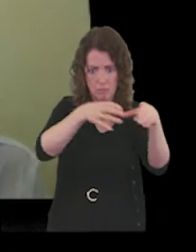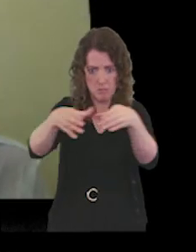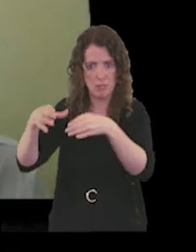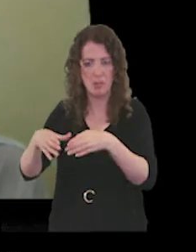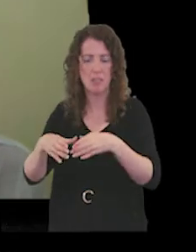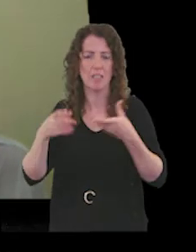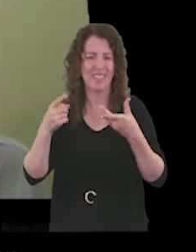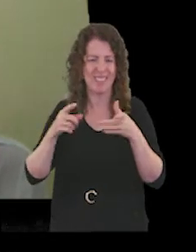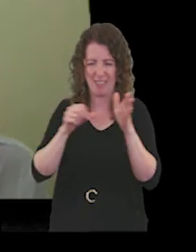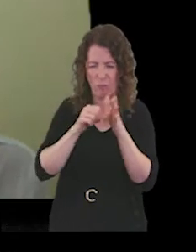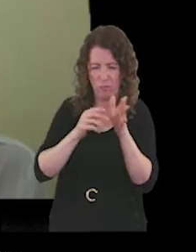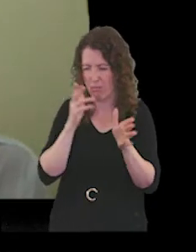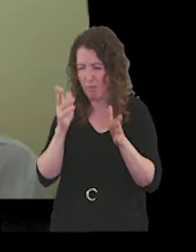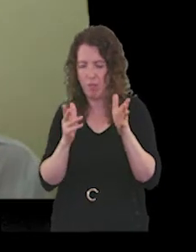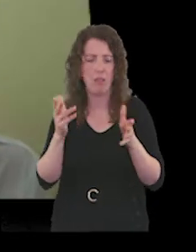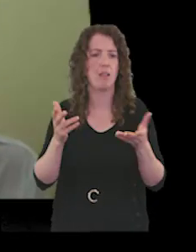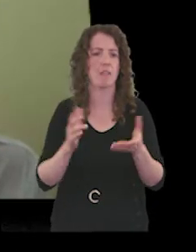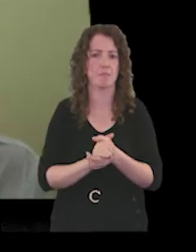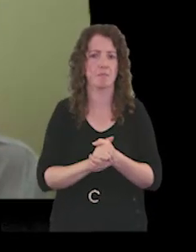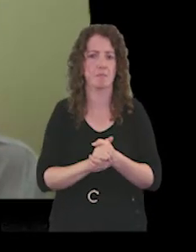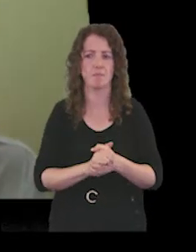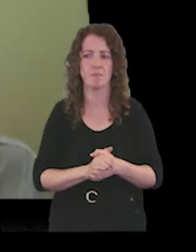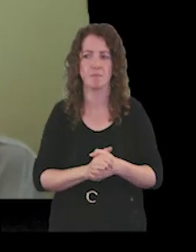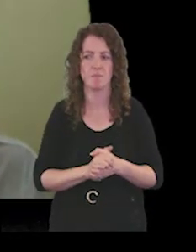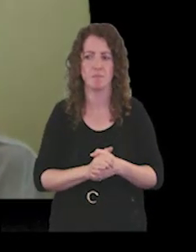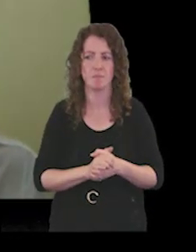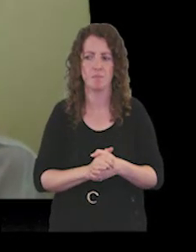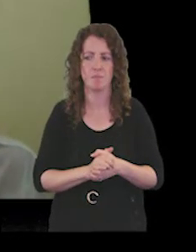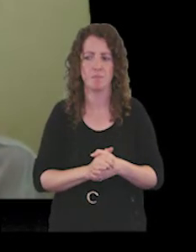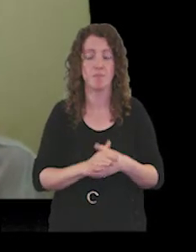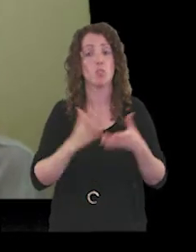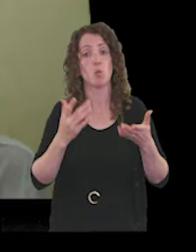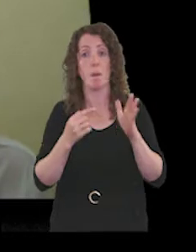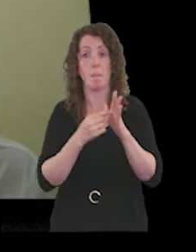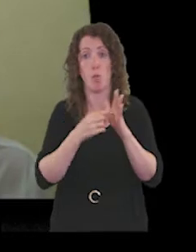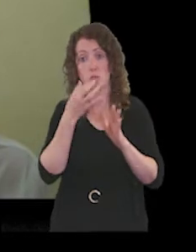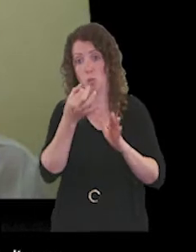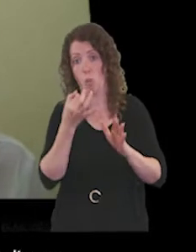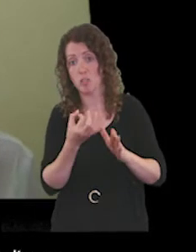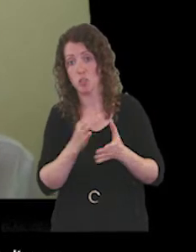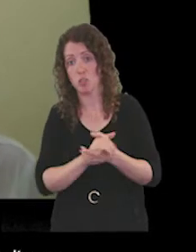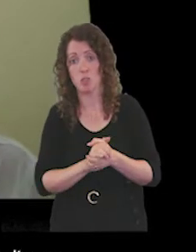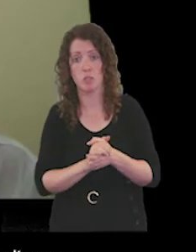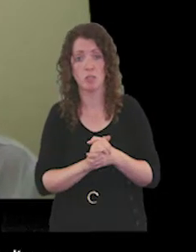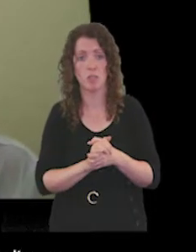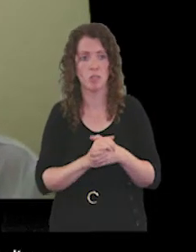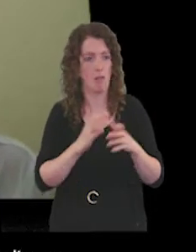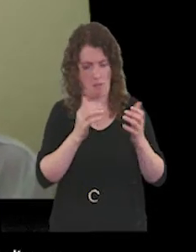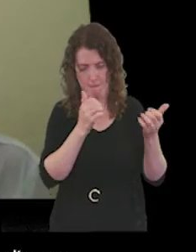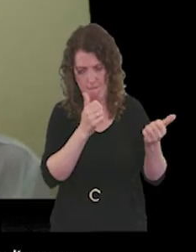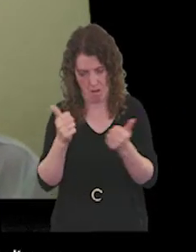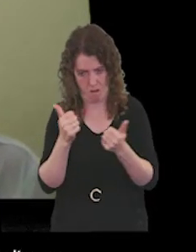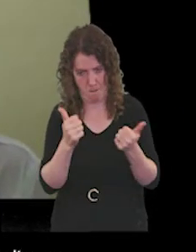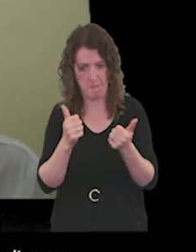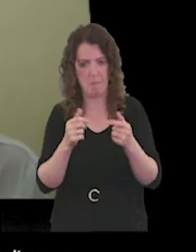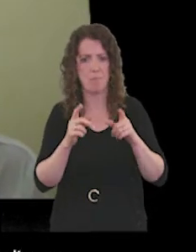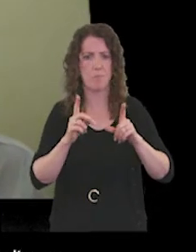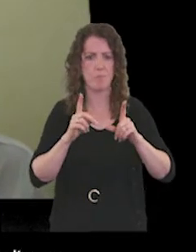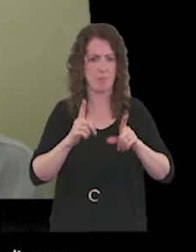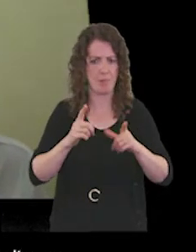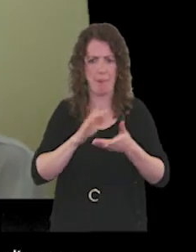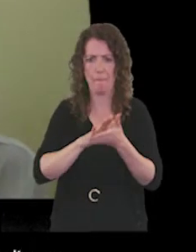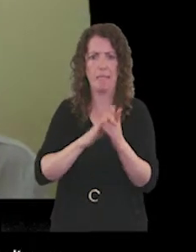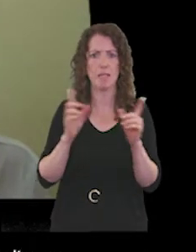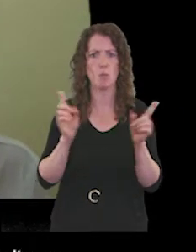to navigate it so the important question is so okay so that's fine but what what does it mean for us